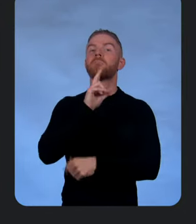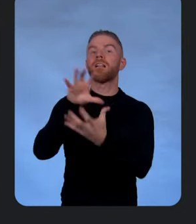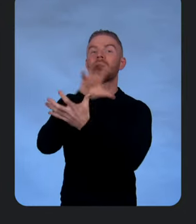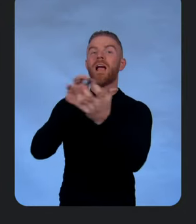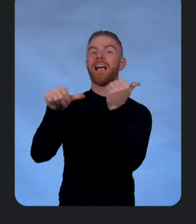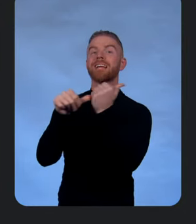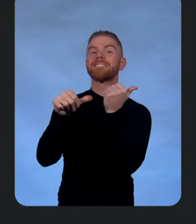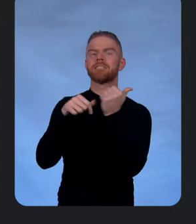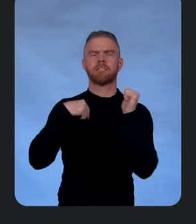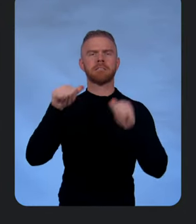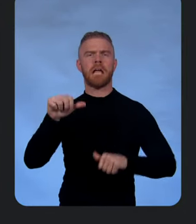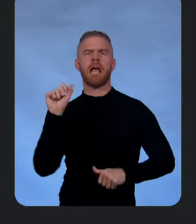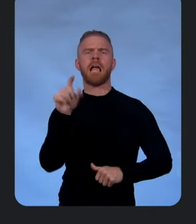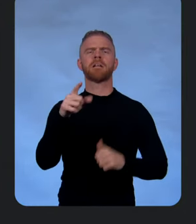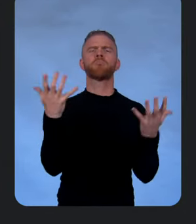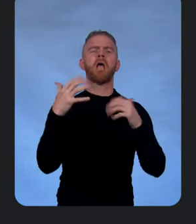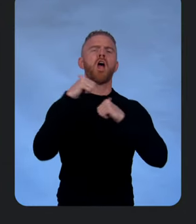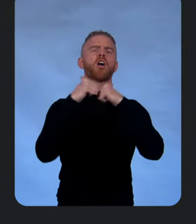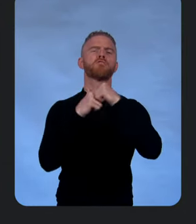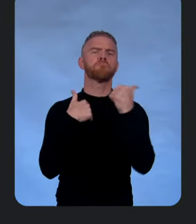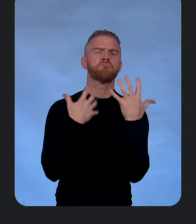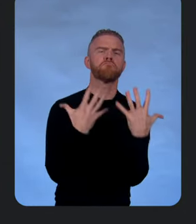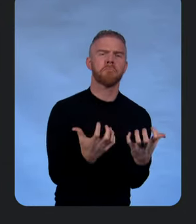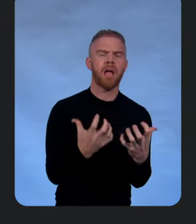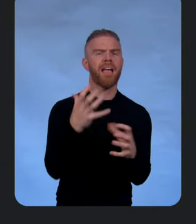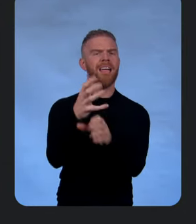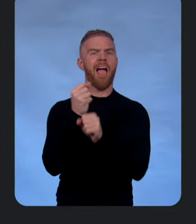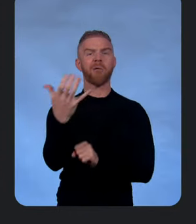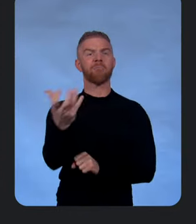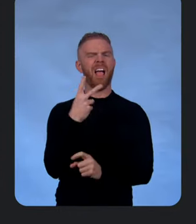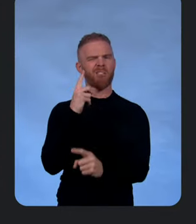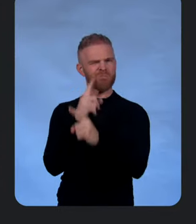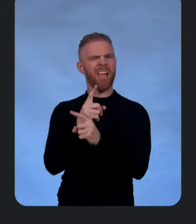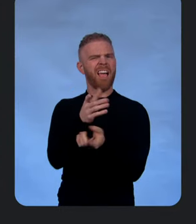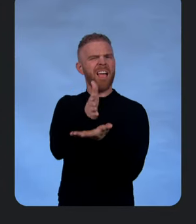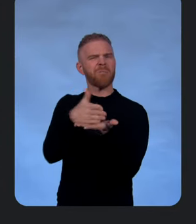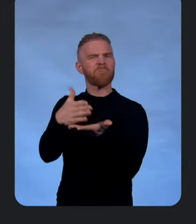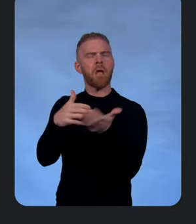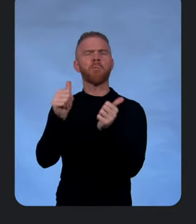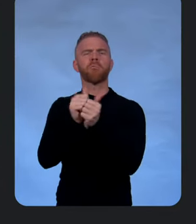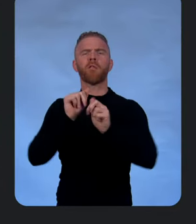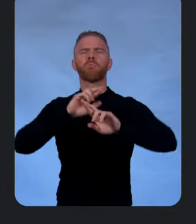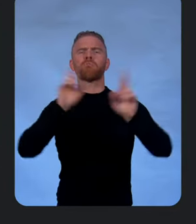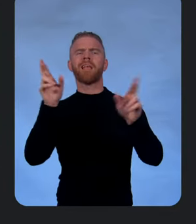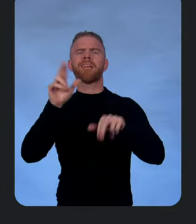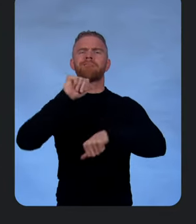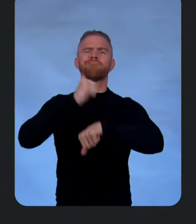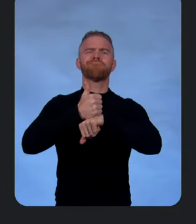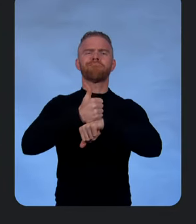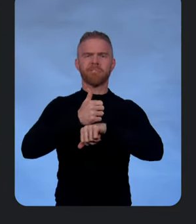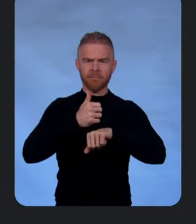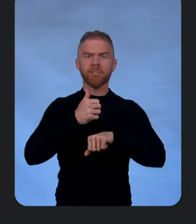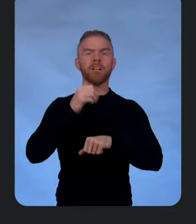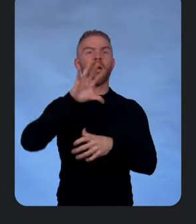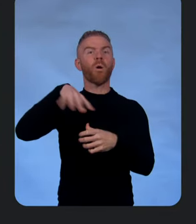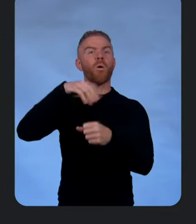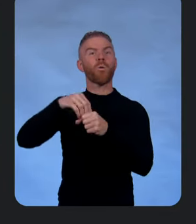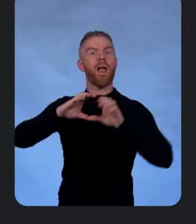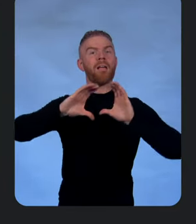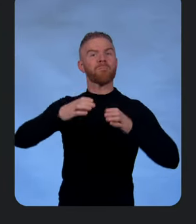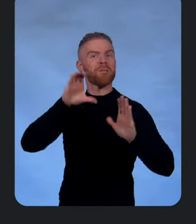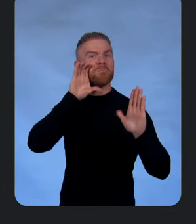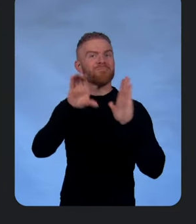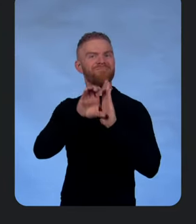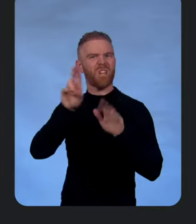for the architecture I want and get back the right components with default settings, including the container image used for Cloud Run.